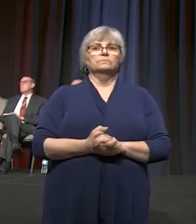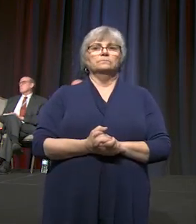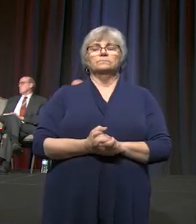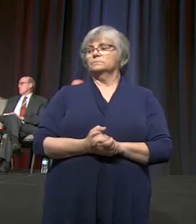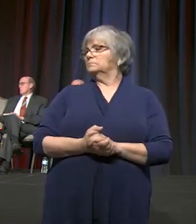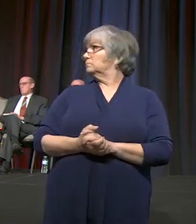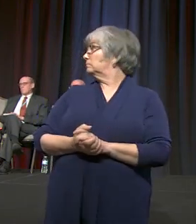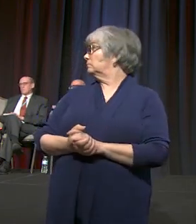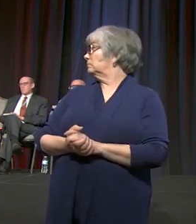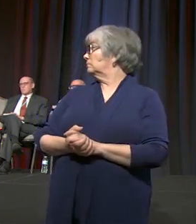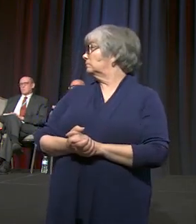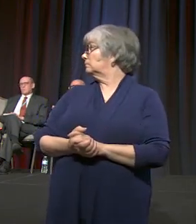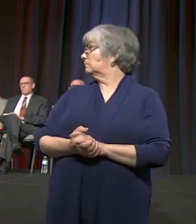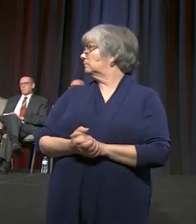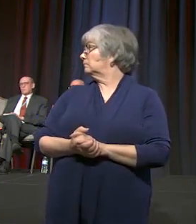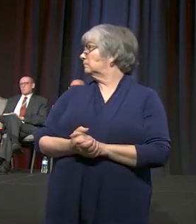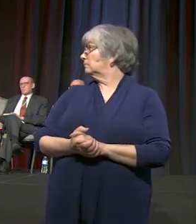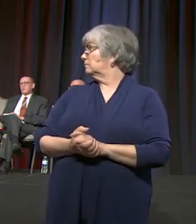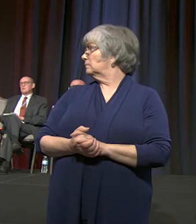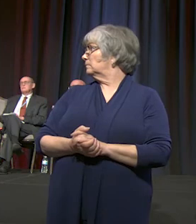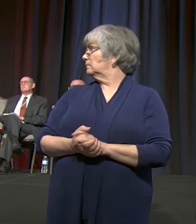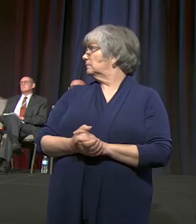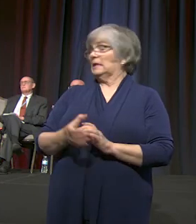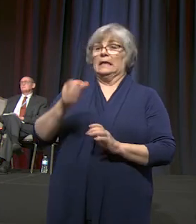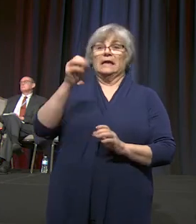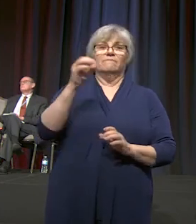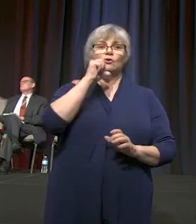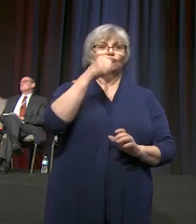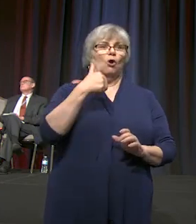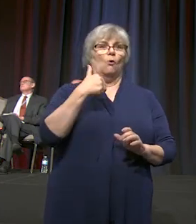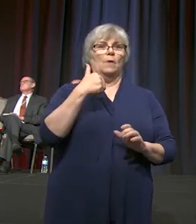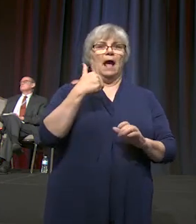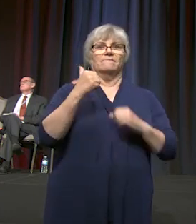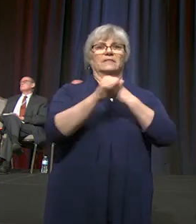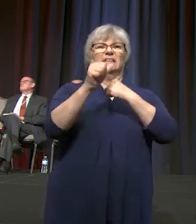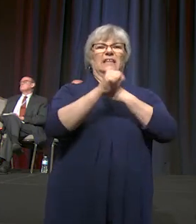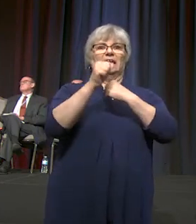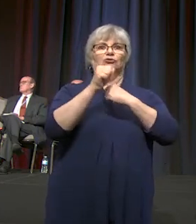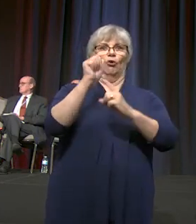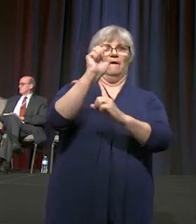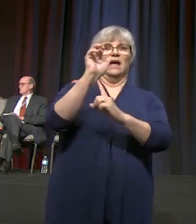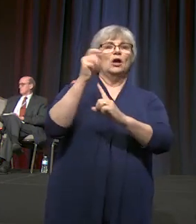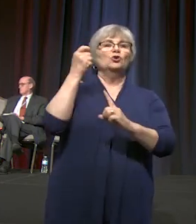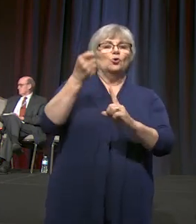If you are not under the threat of the fire marshal, you would light a candle.